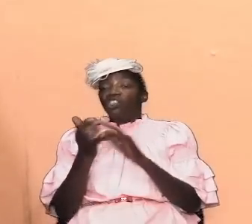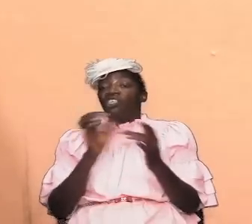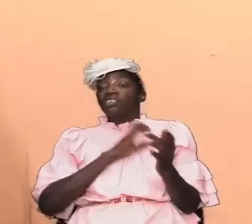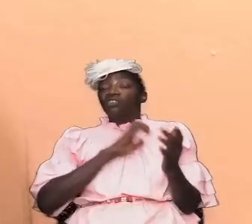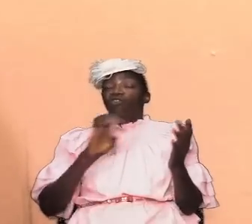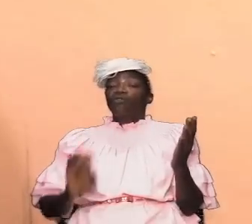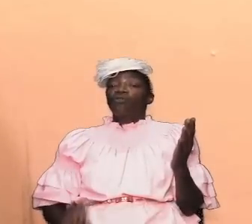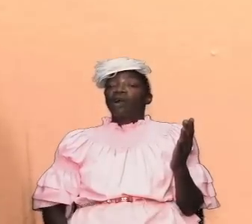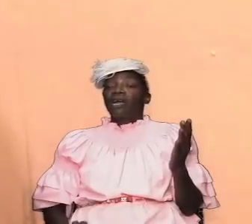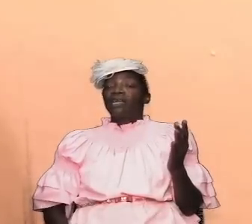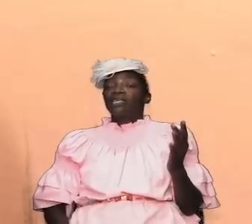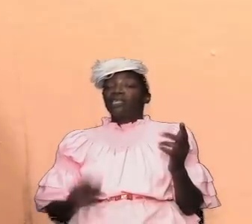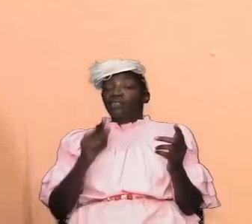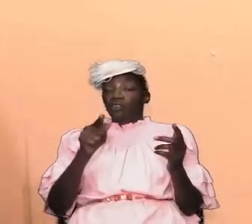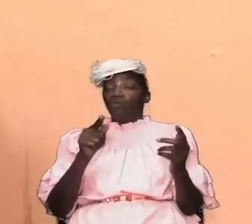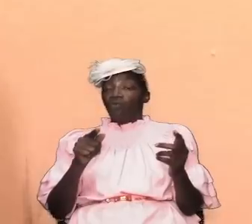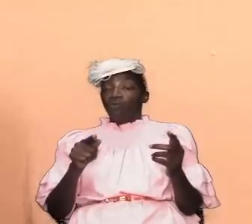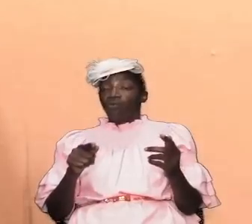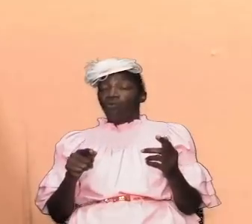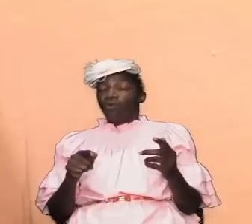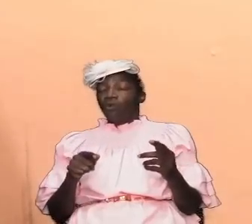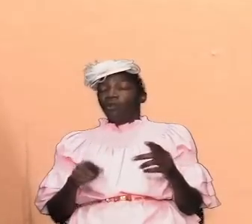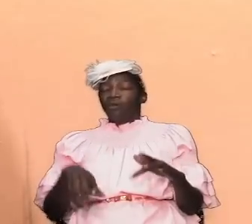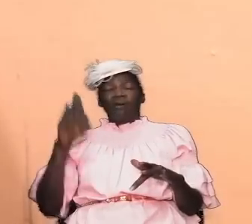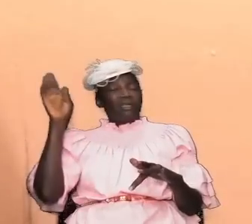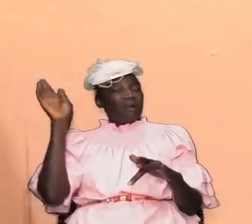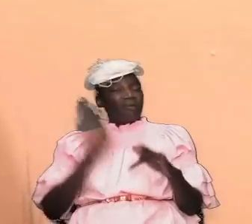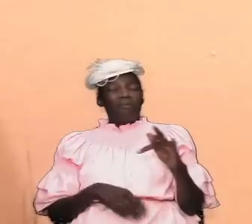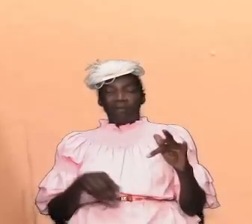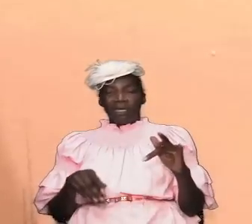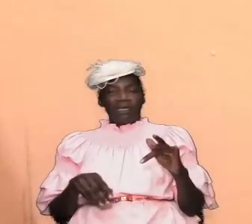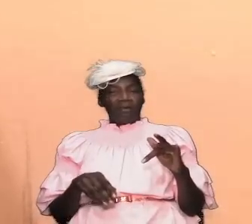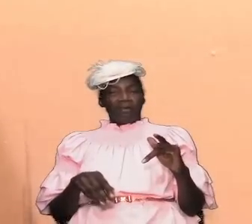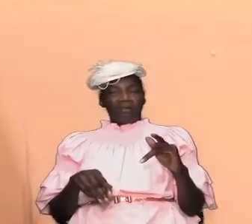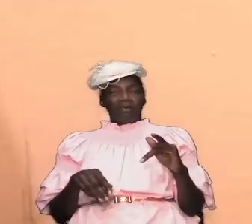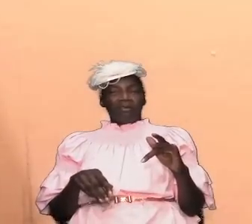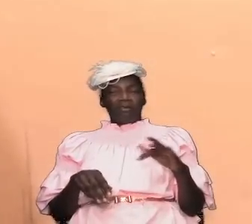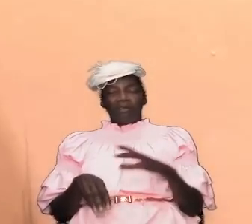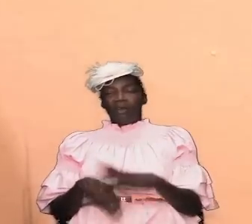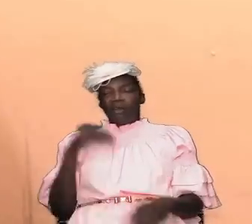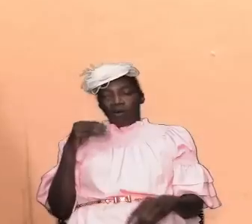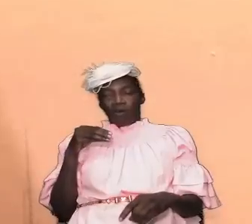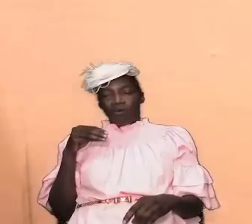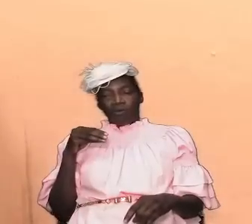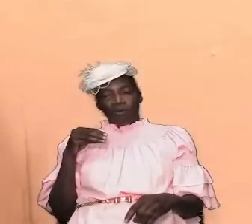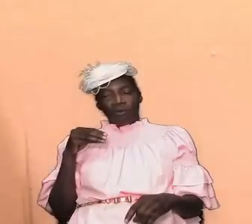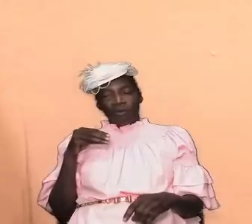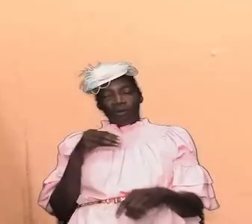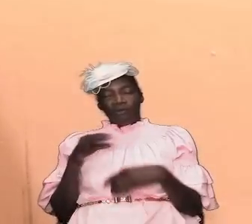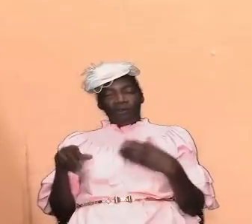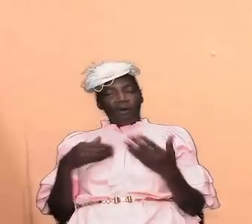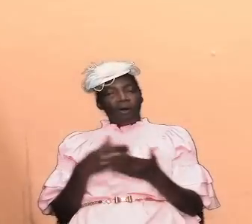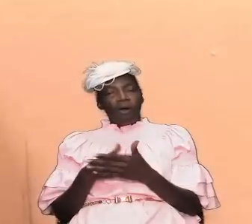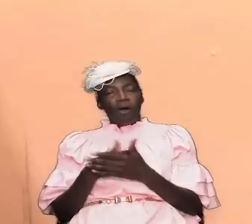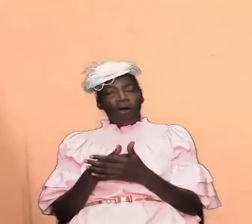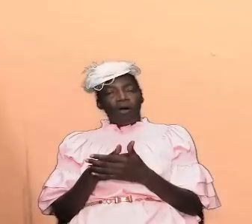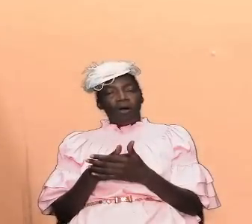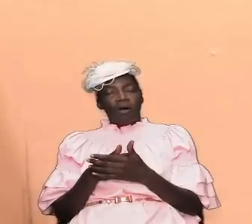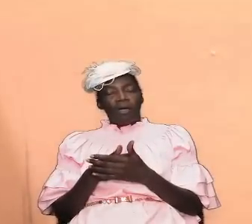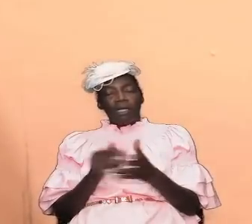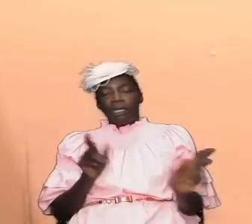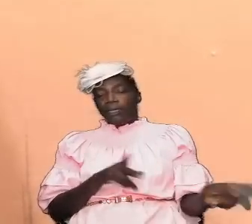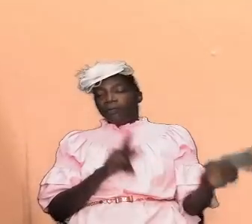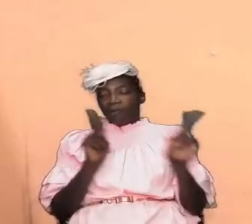christ you are going to miss you are going to be out of all that is